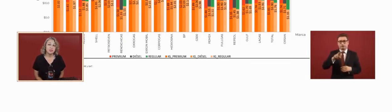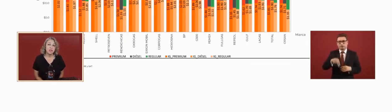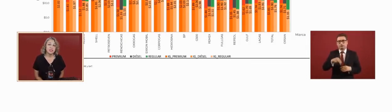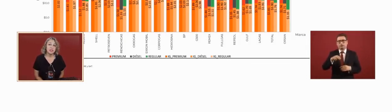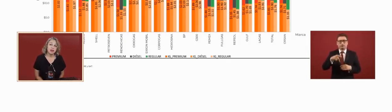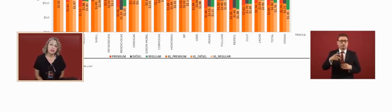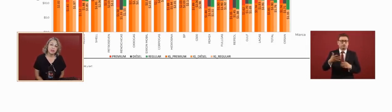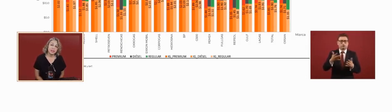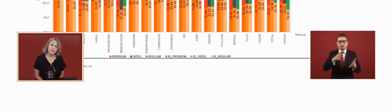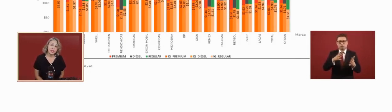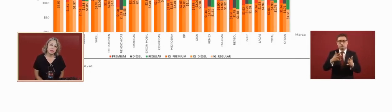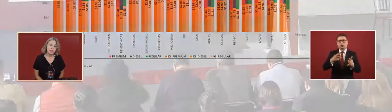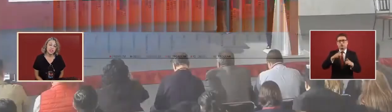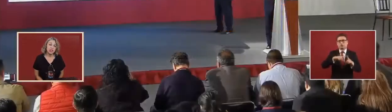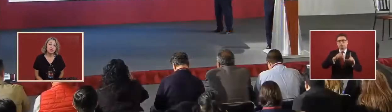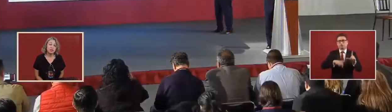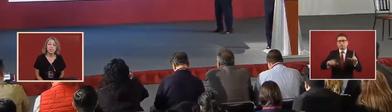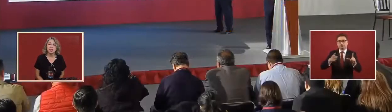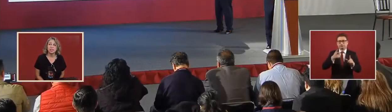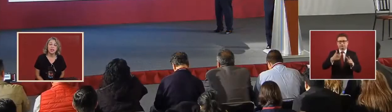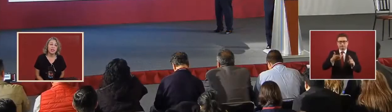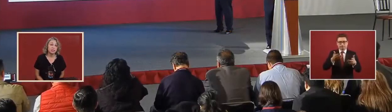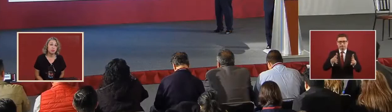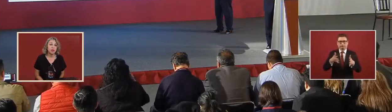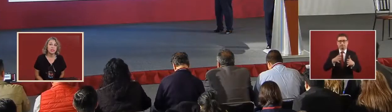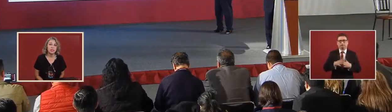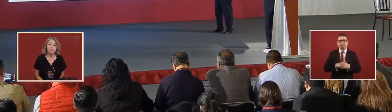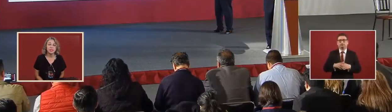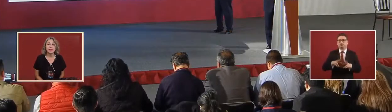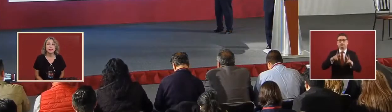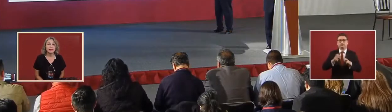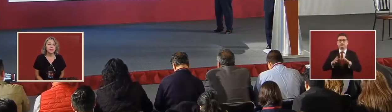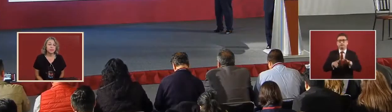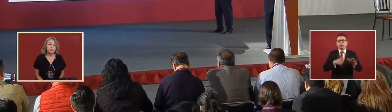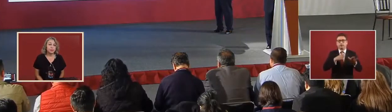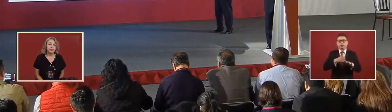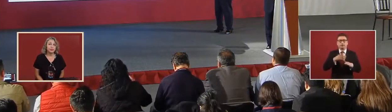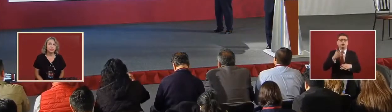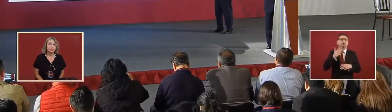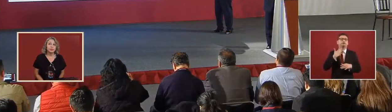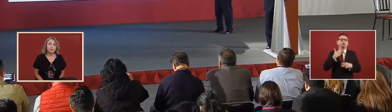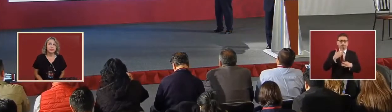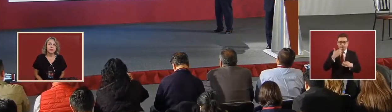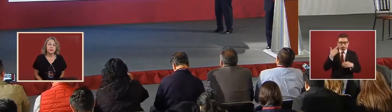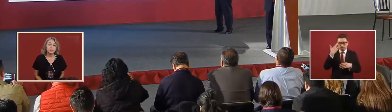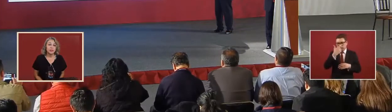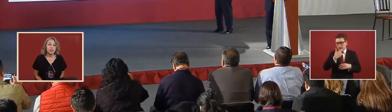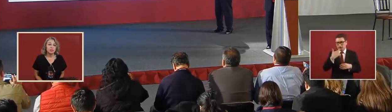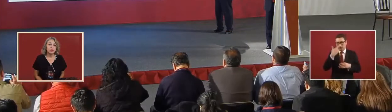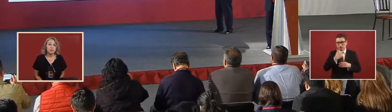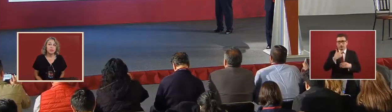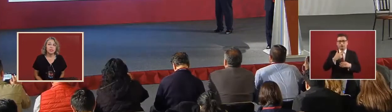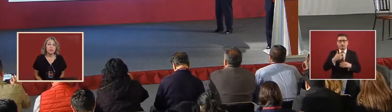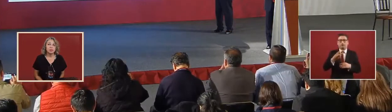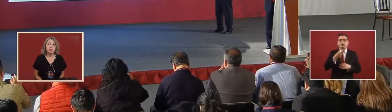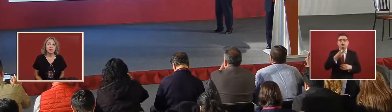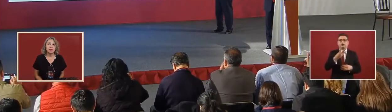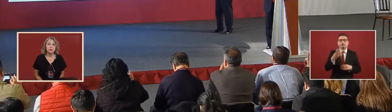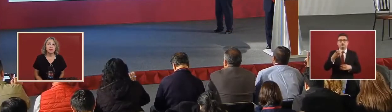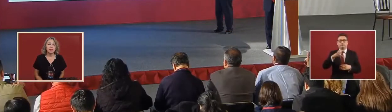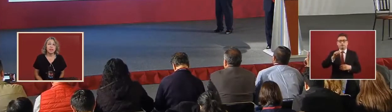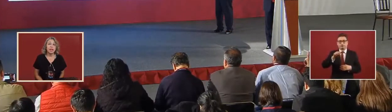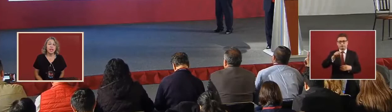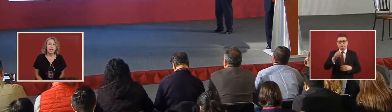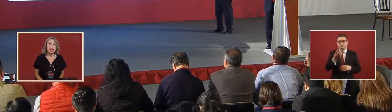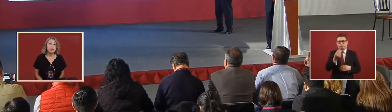Chevron is still the highest price of combustibles. And apparently it's all the